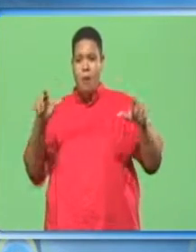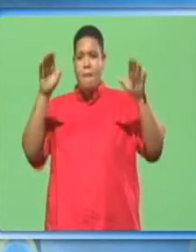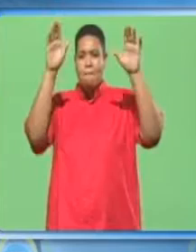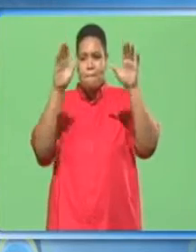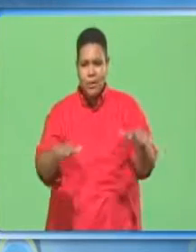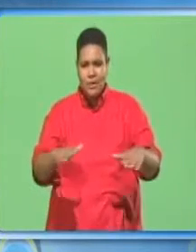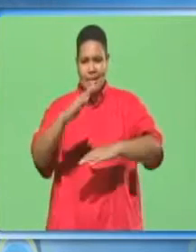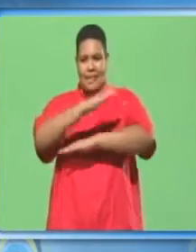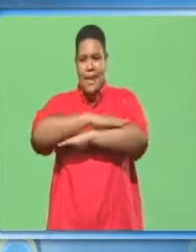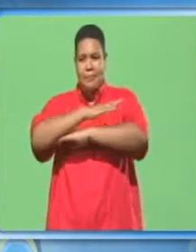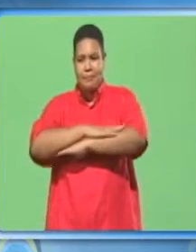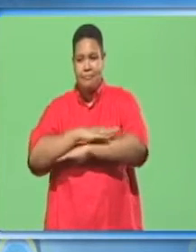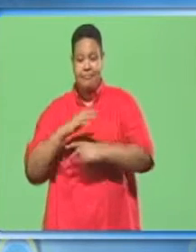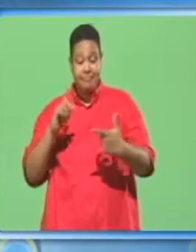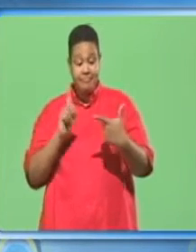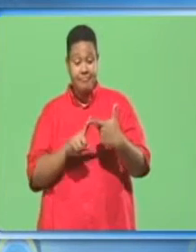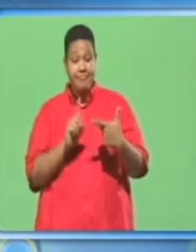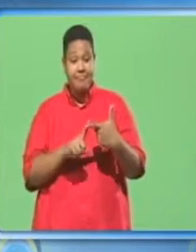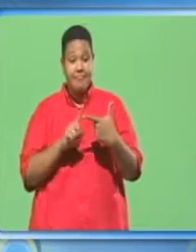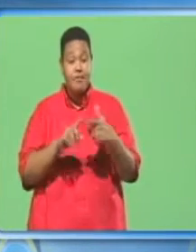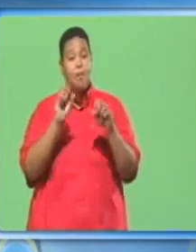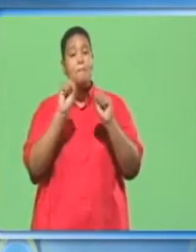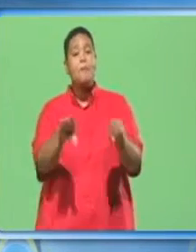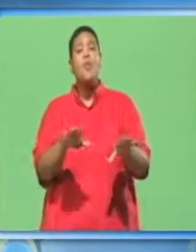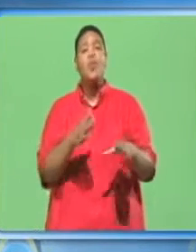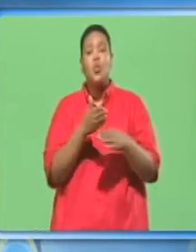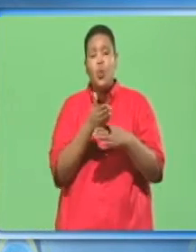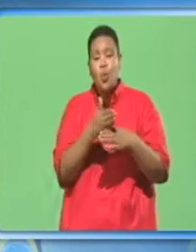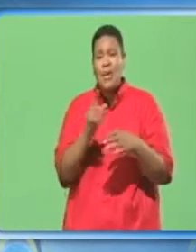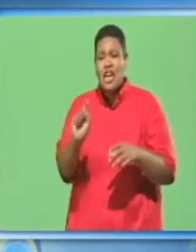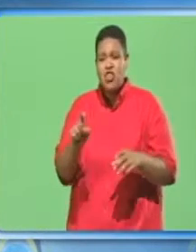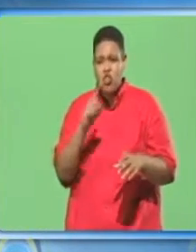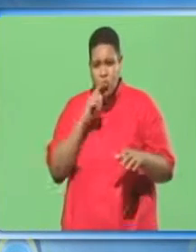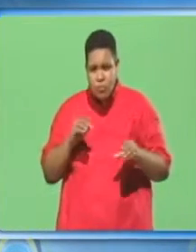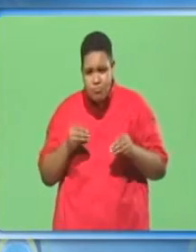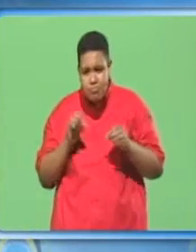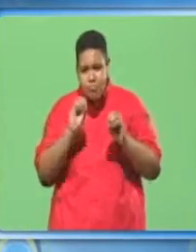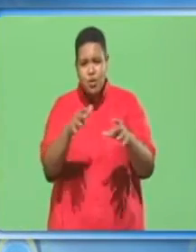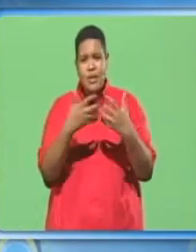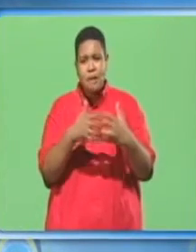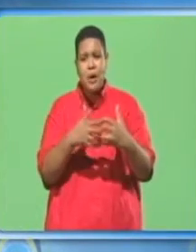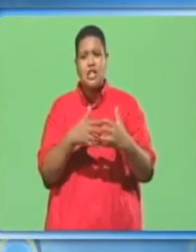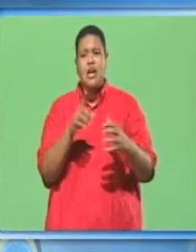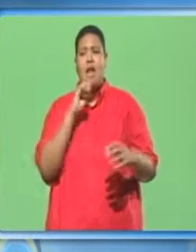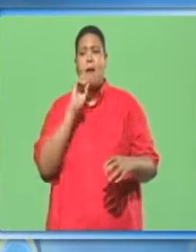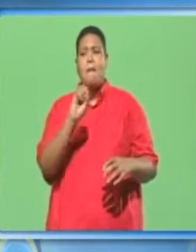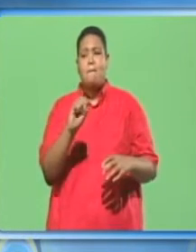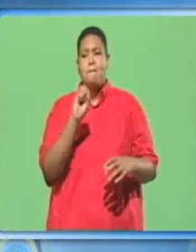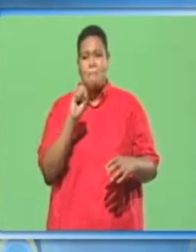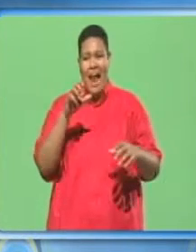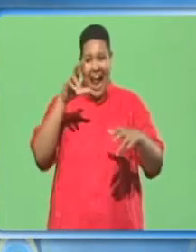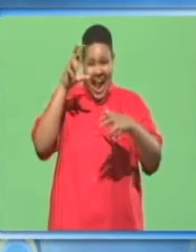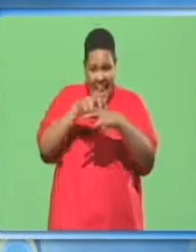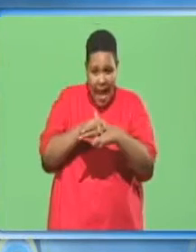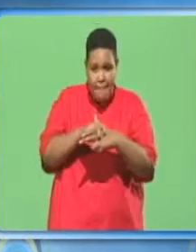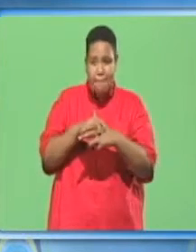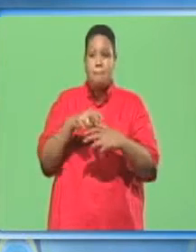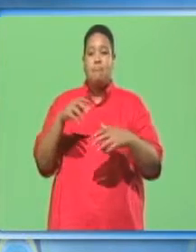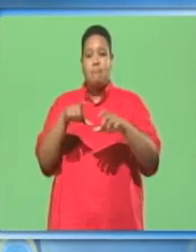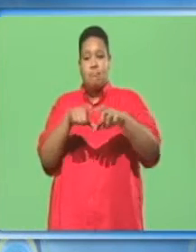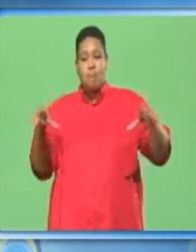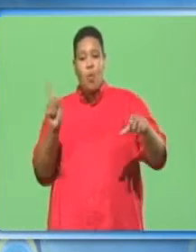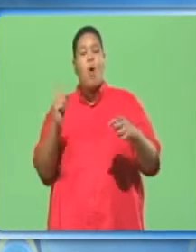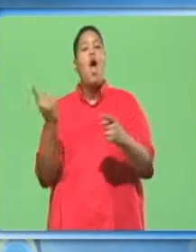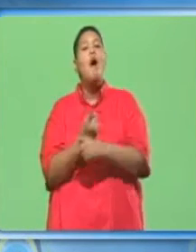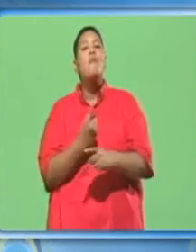2. the wood as necessary to feed the machine and clamp the log where appropriate. This is so